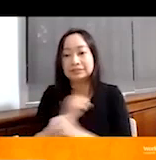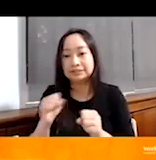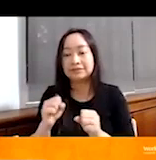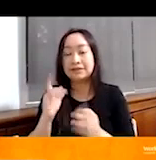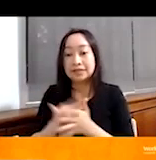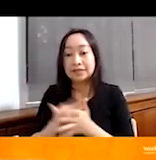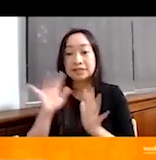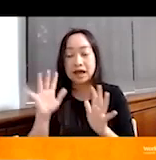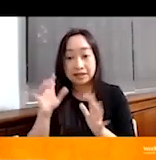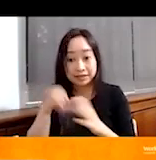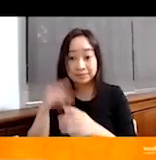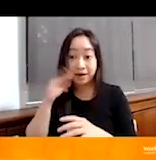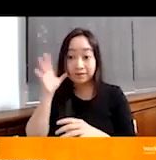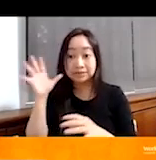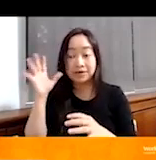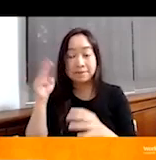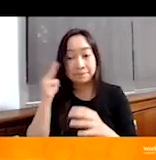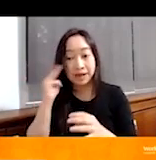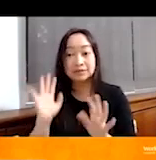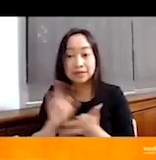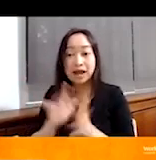keep her safe in a context like this.